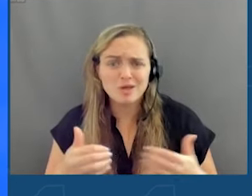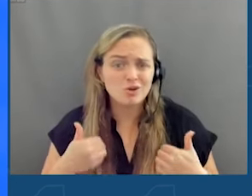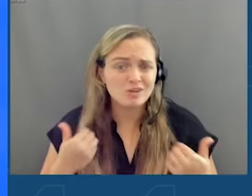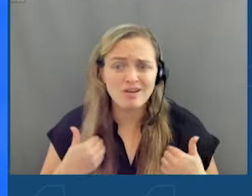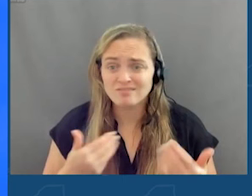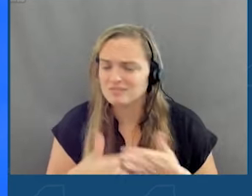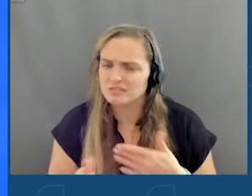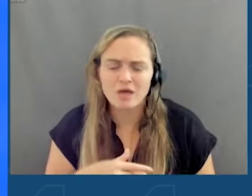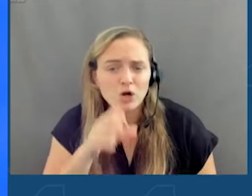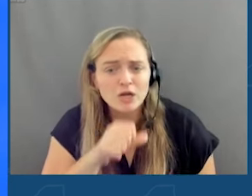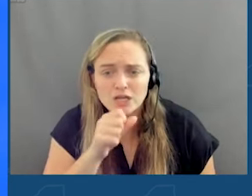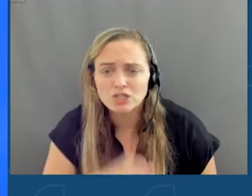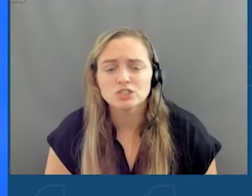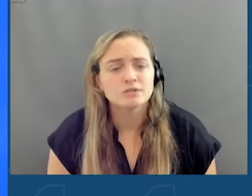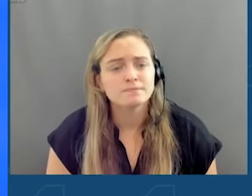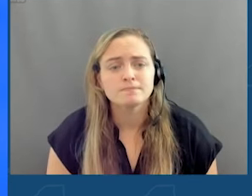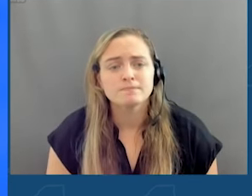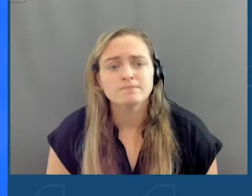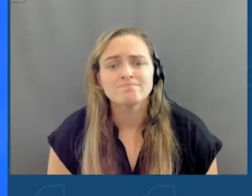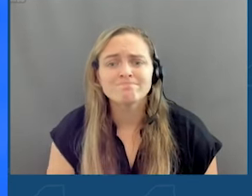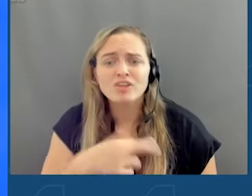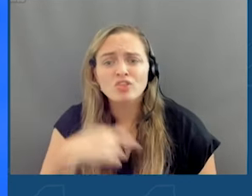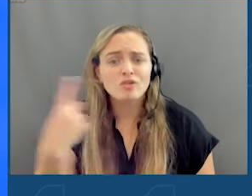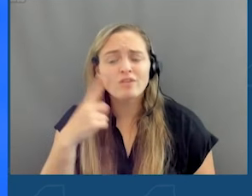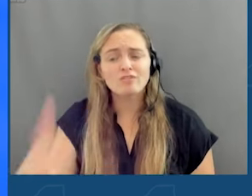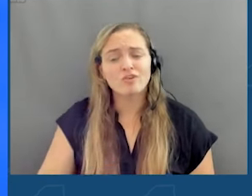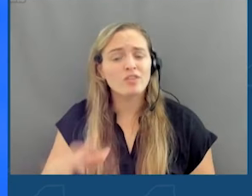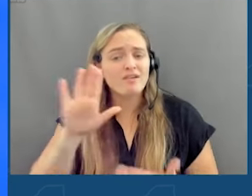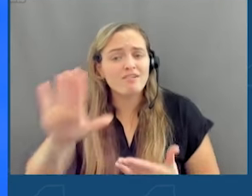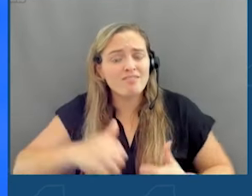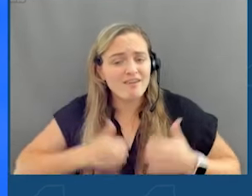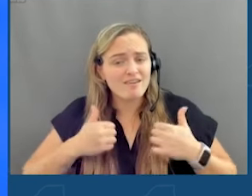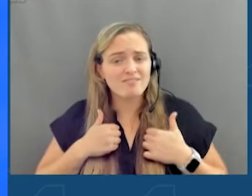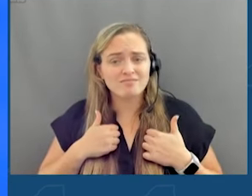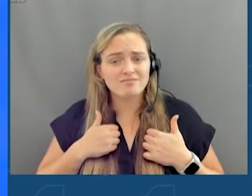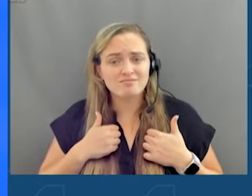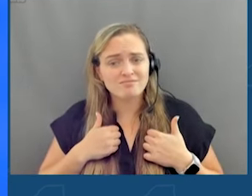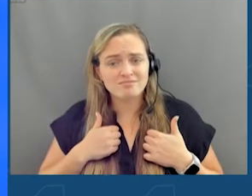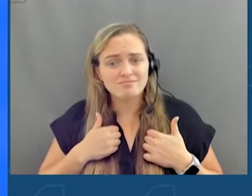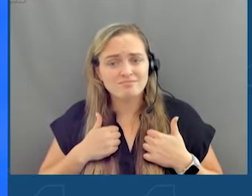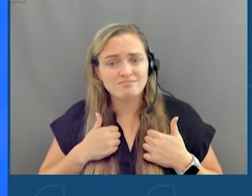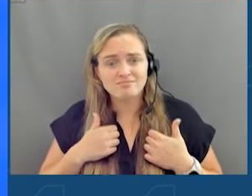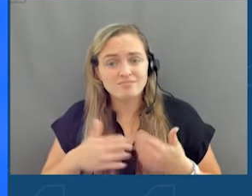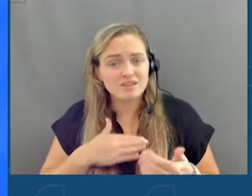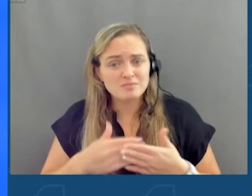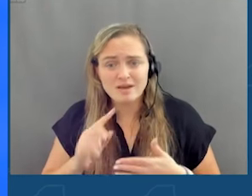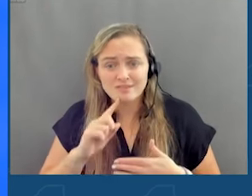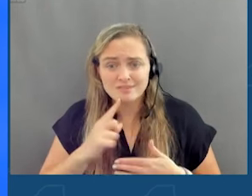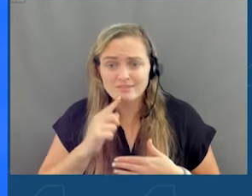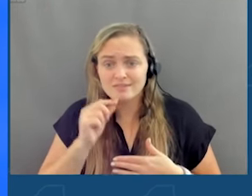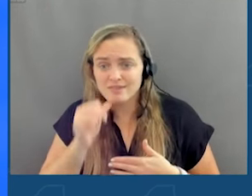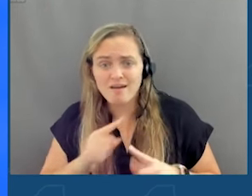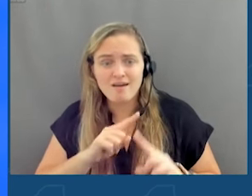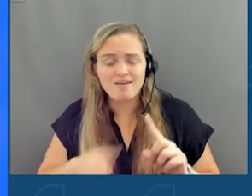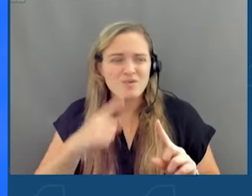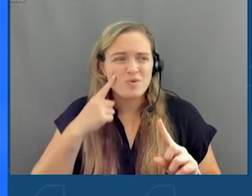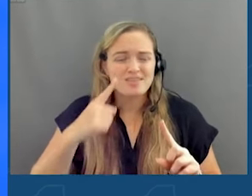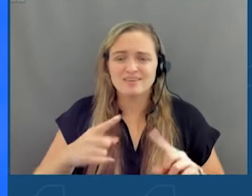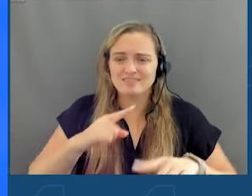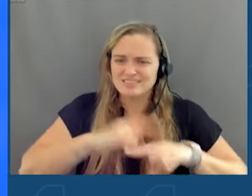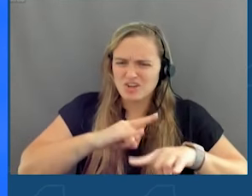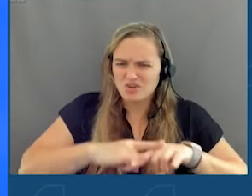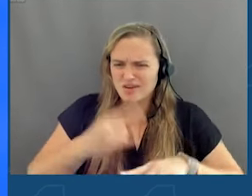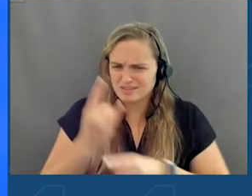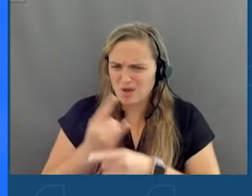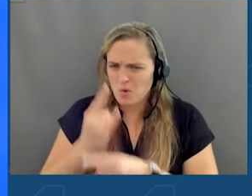or what the threat to their well-being could be. Like I said, we prohibit cigarettes and alcohol. Teenagers can't